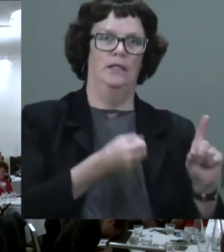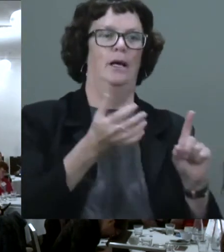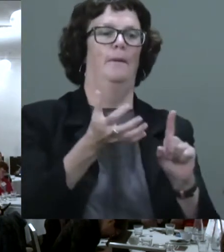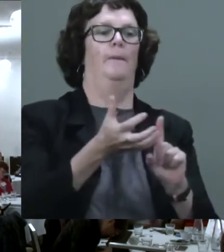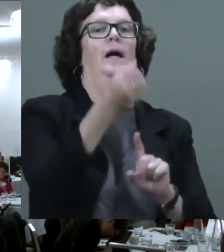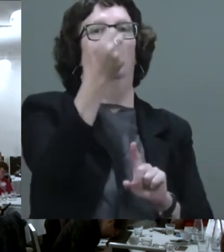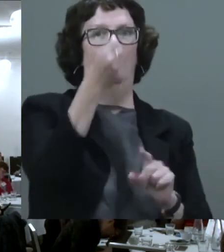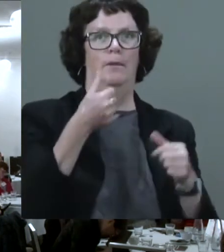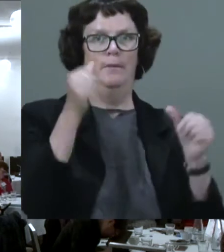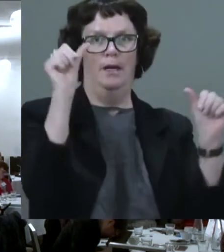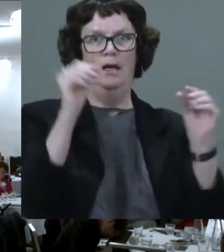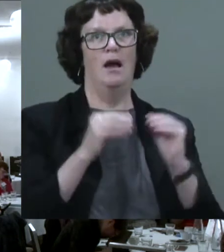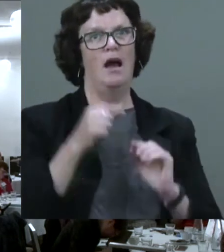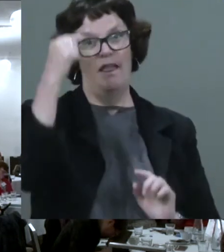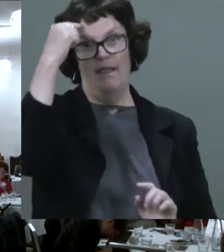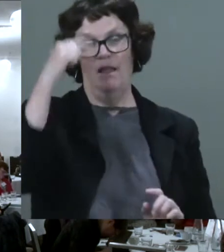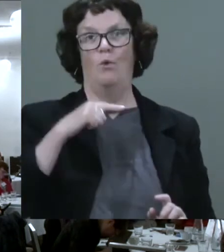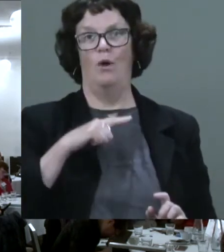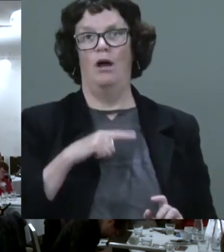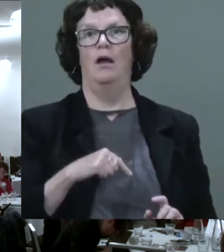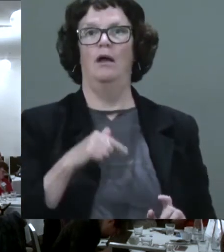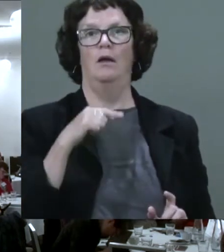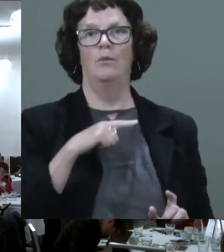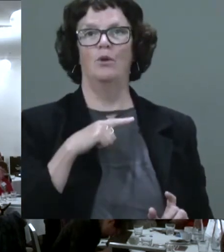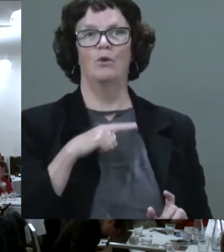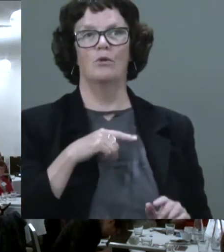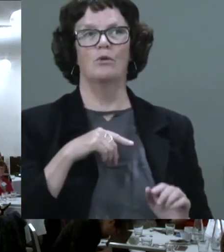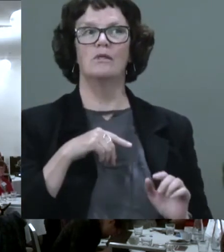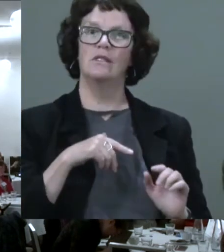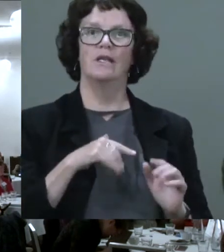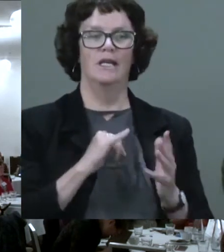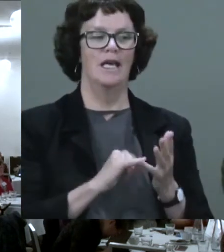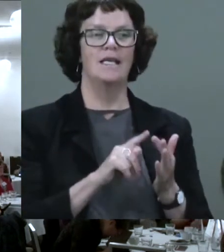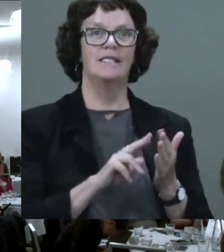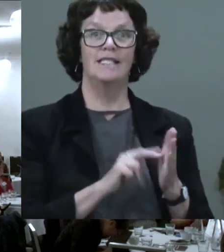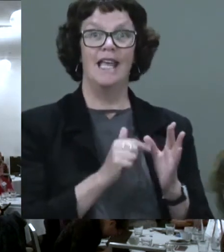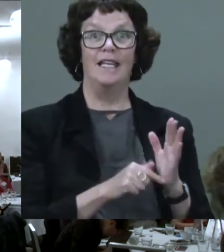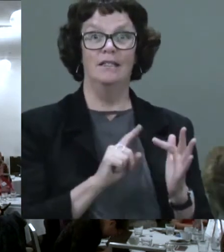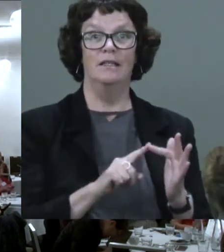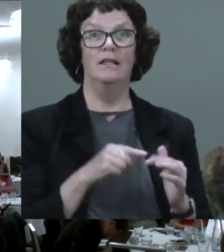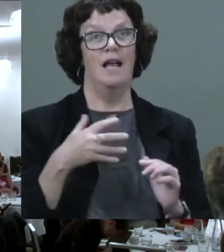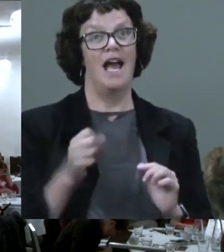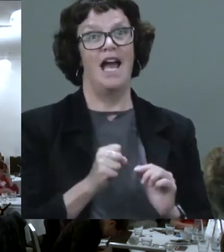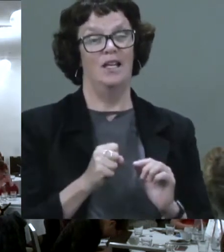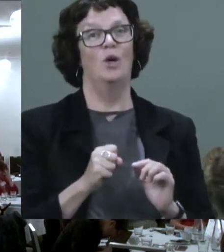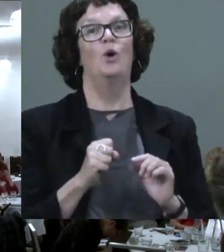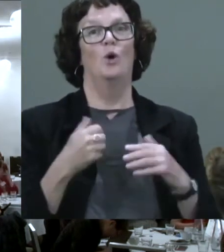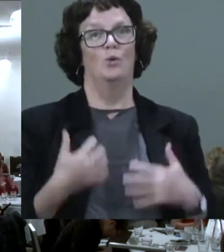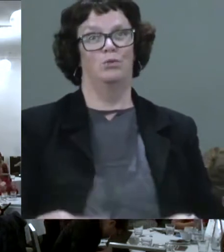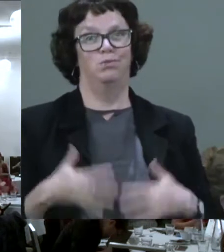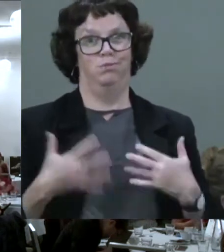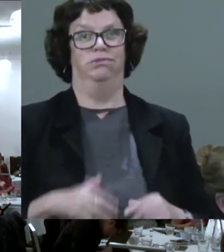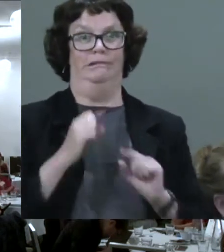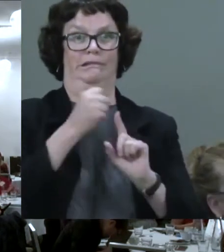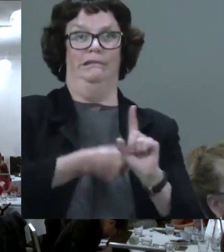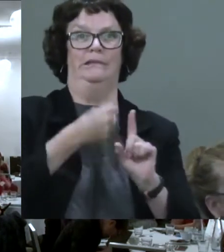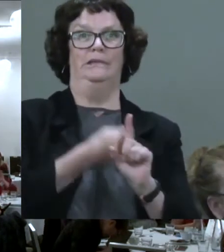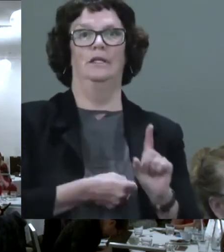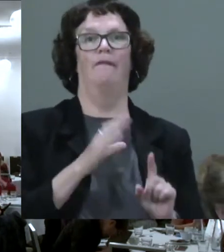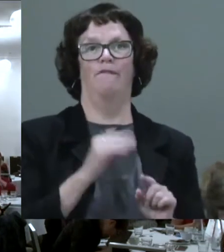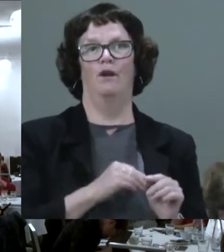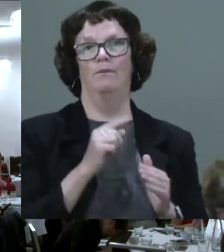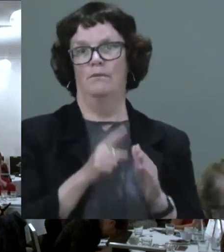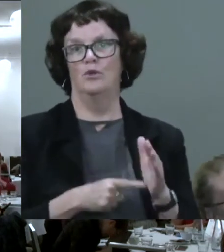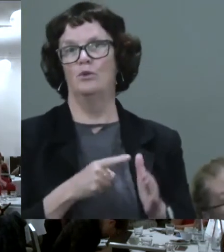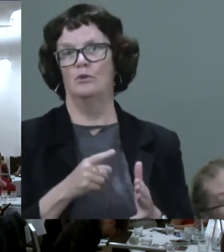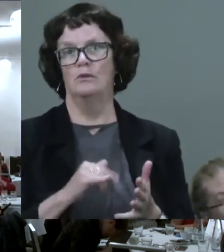due to Jordan's determination in the Senate which put the pressure back on the current government to ensure that